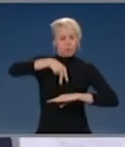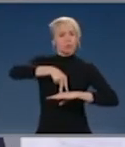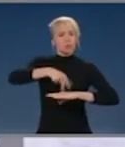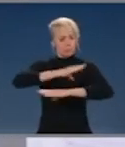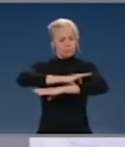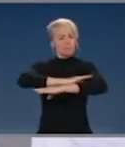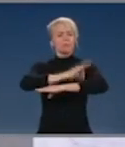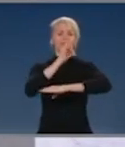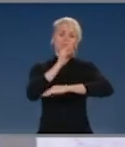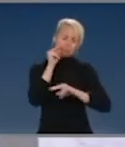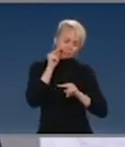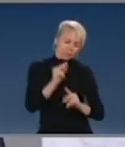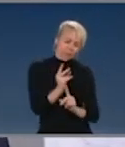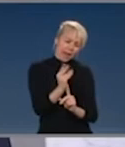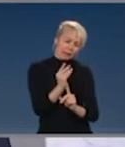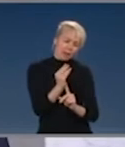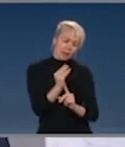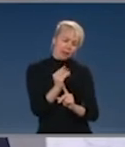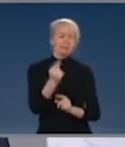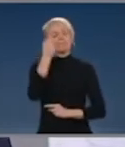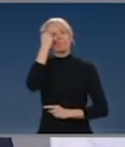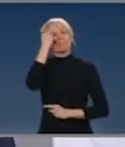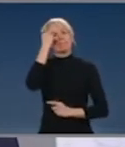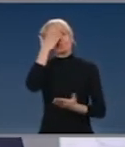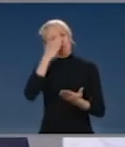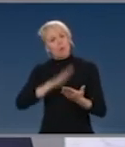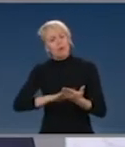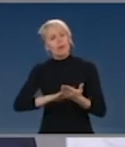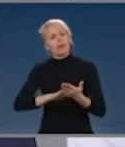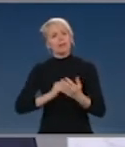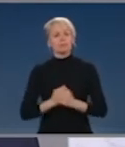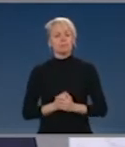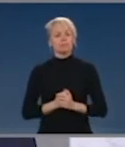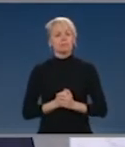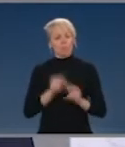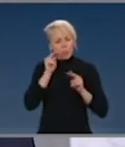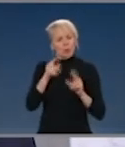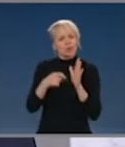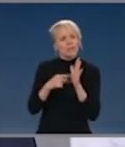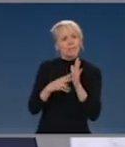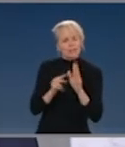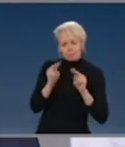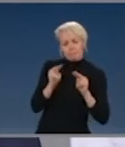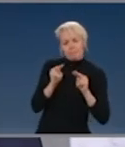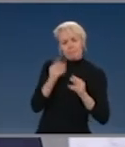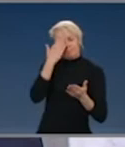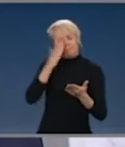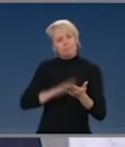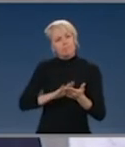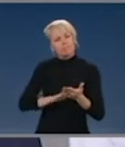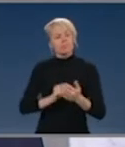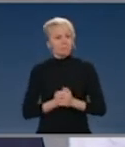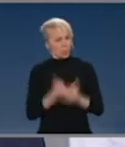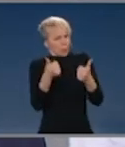balconies and we found a way to celebrate those who gave us our liberty. Let's not misuse that liberty